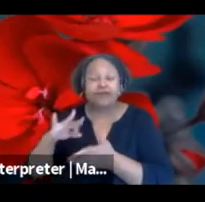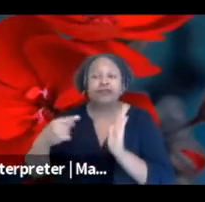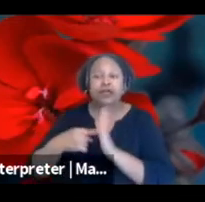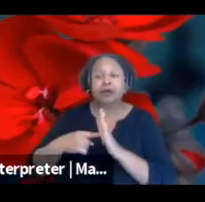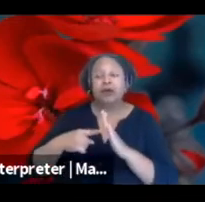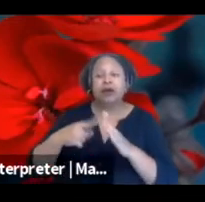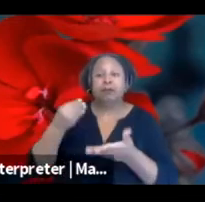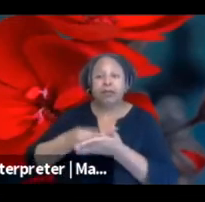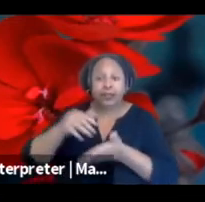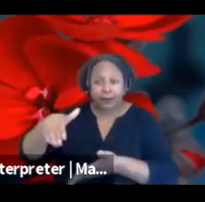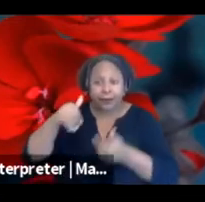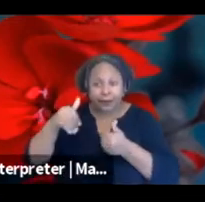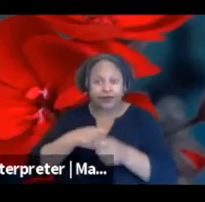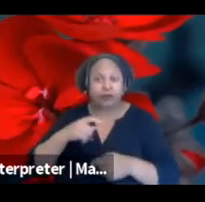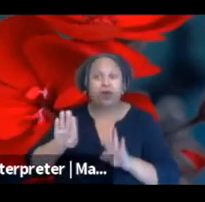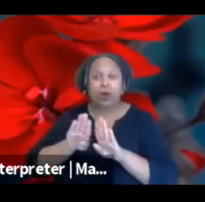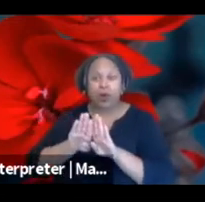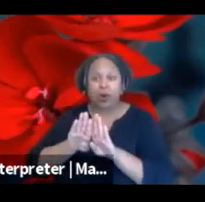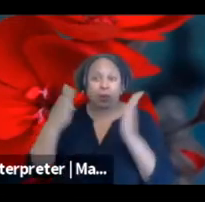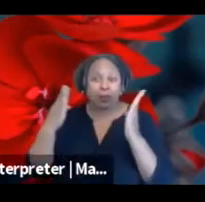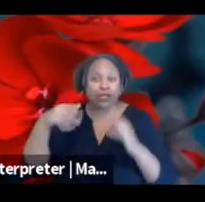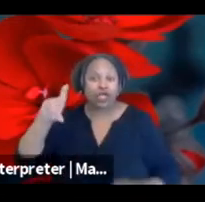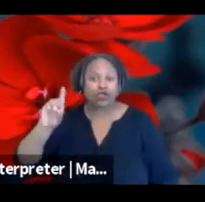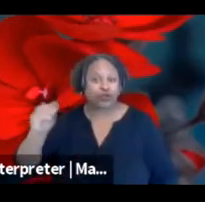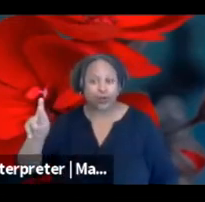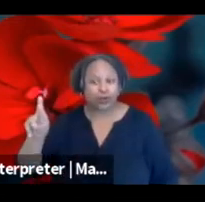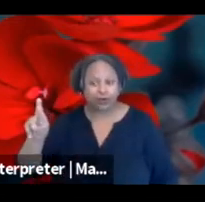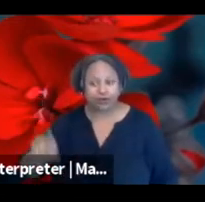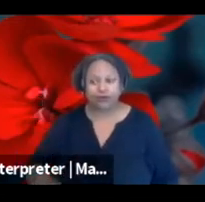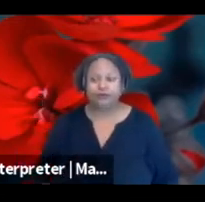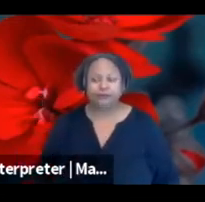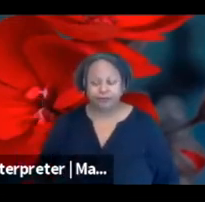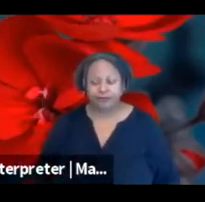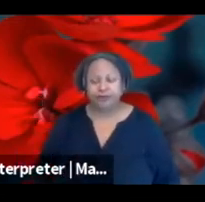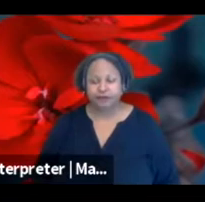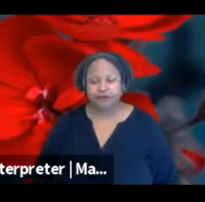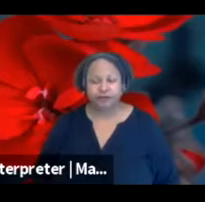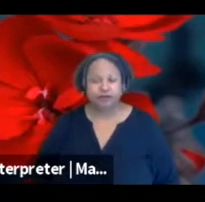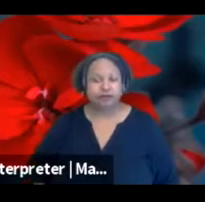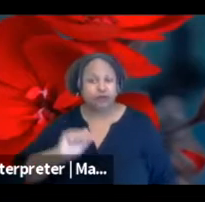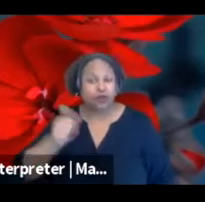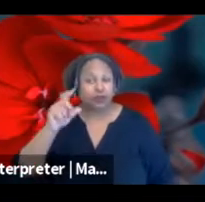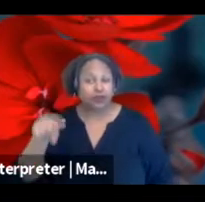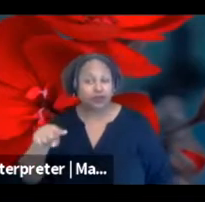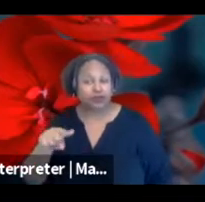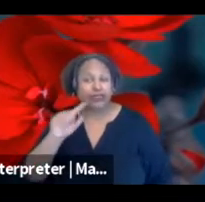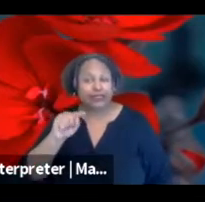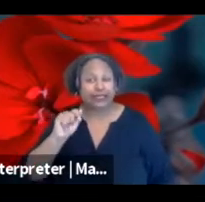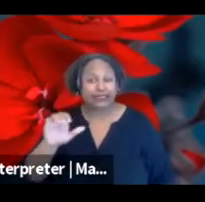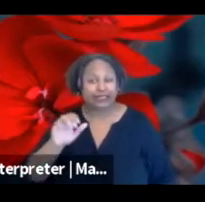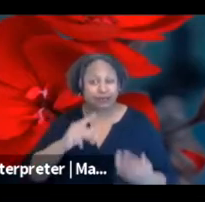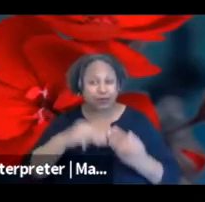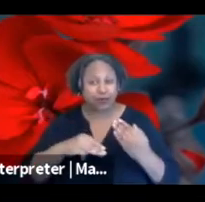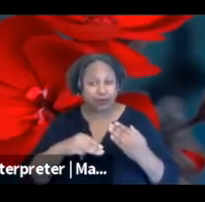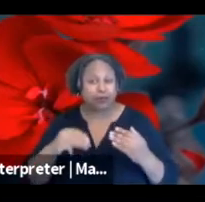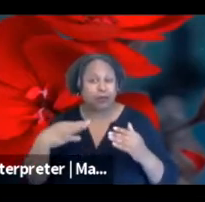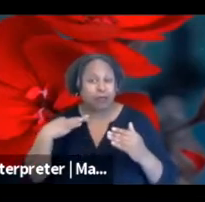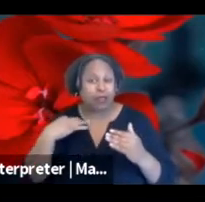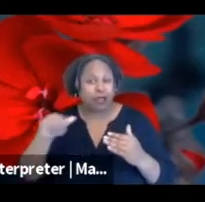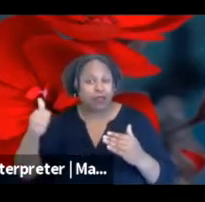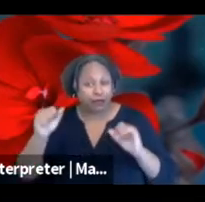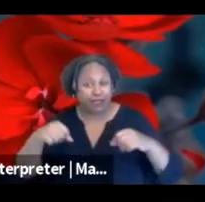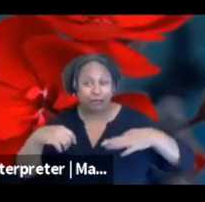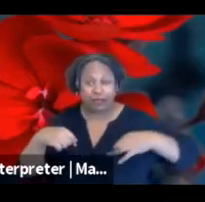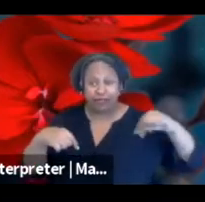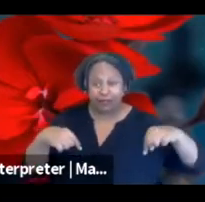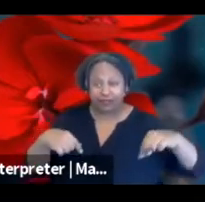Okay. Another question. Can you apply to TAC programs as well? If I application is made to this program? Yes. So I think I already, I